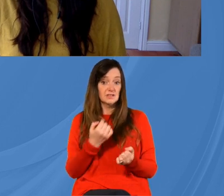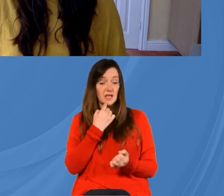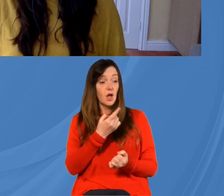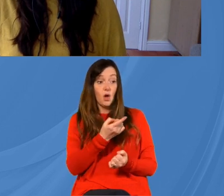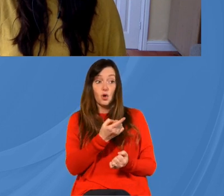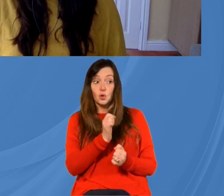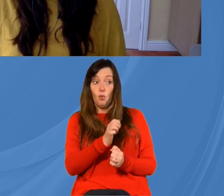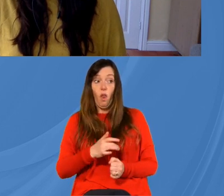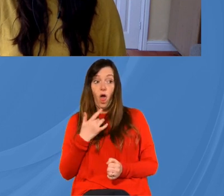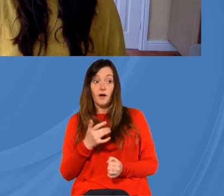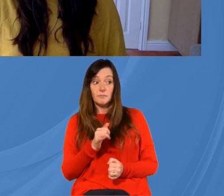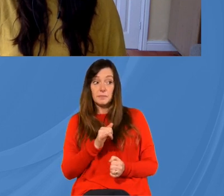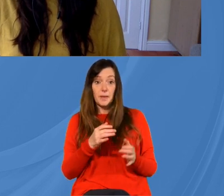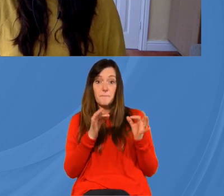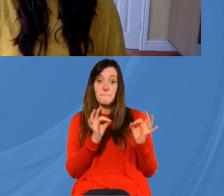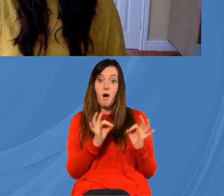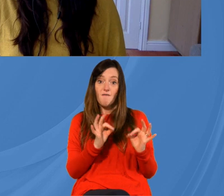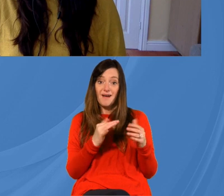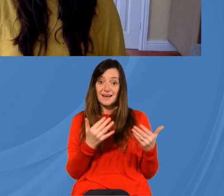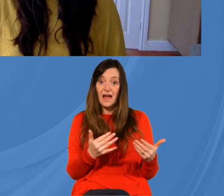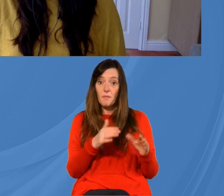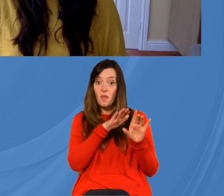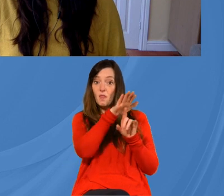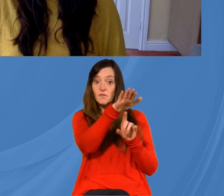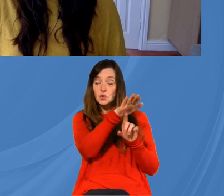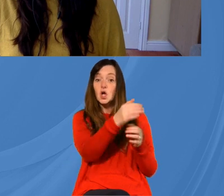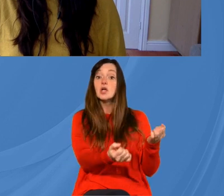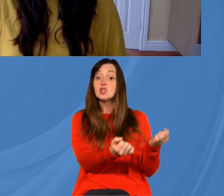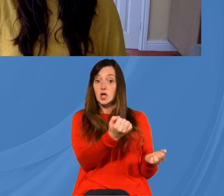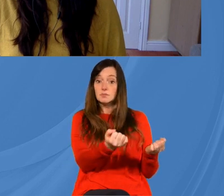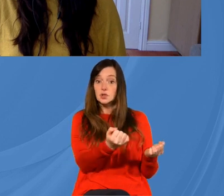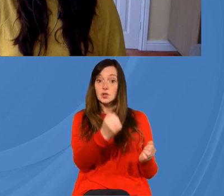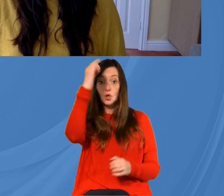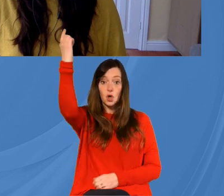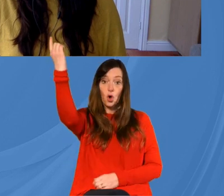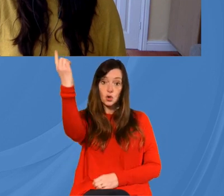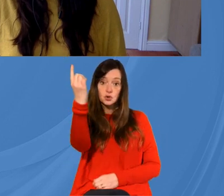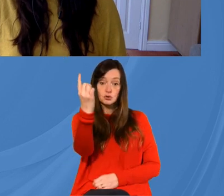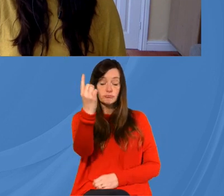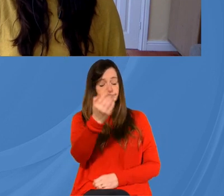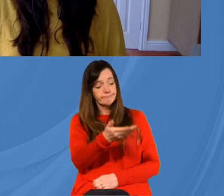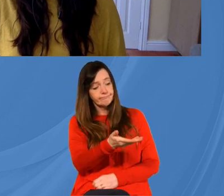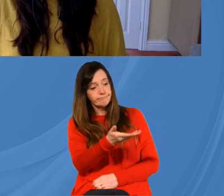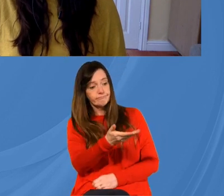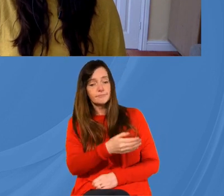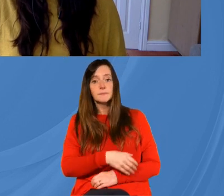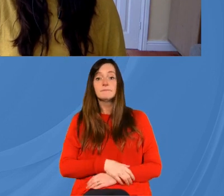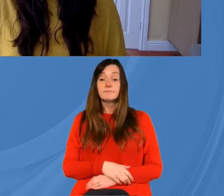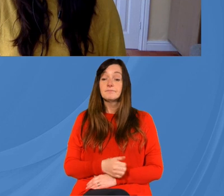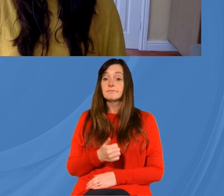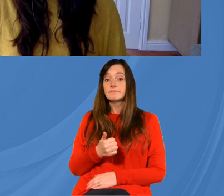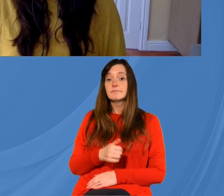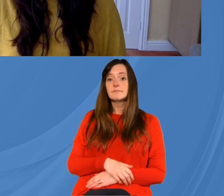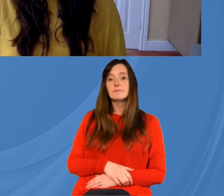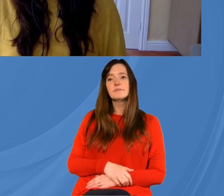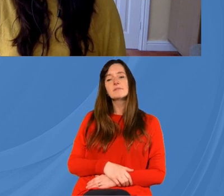give an account to god for the life that you you've lived absolutely right um christy over to you next question uh what's the place of